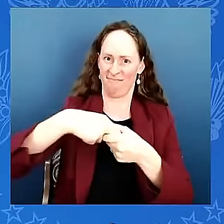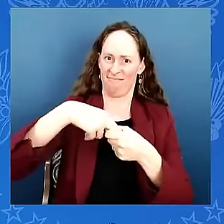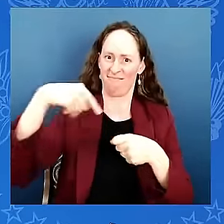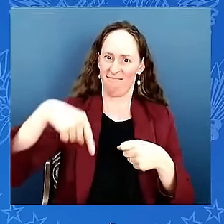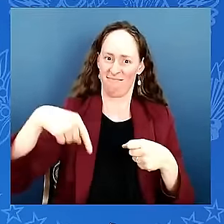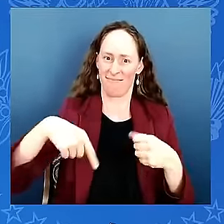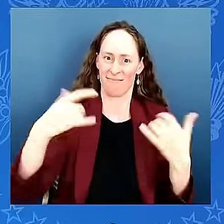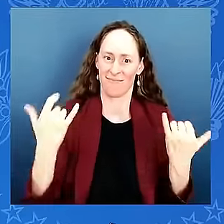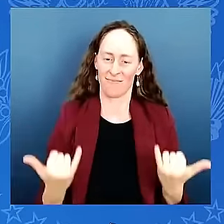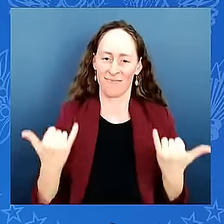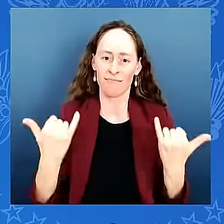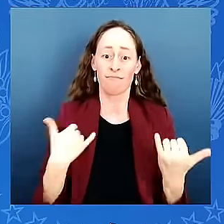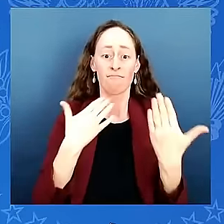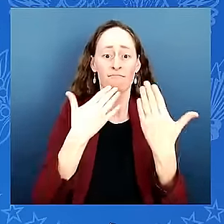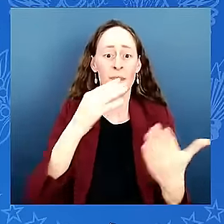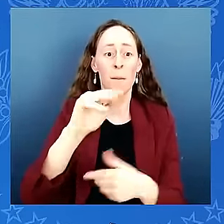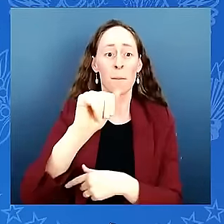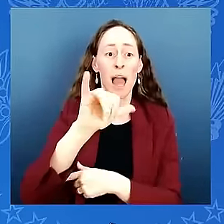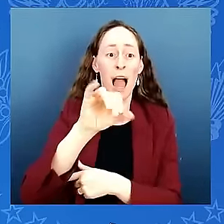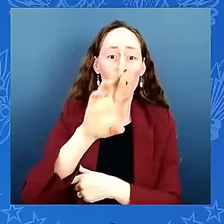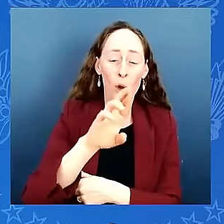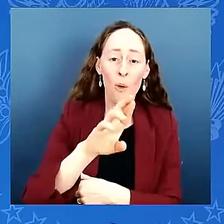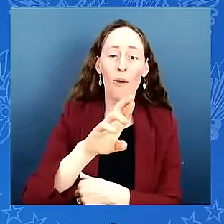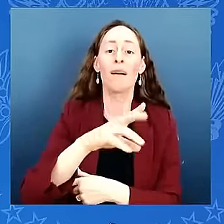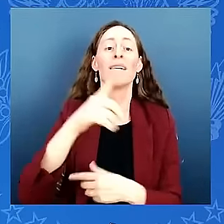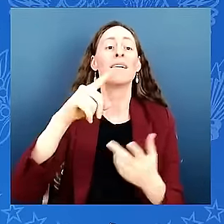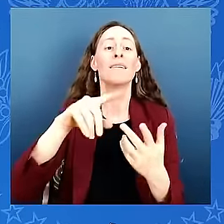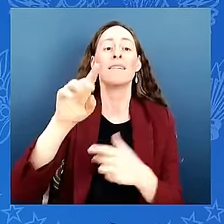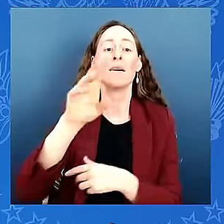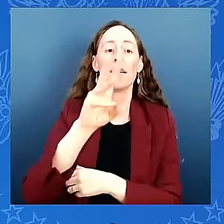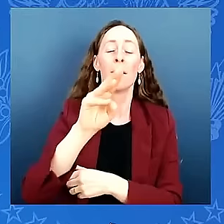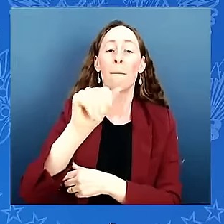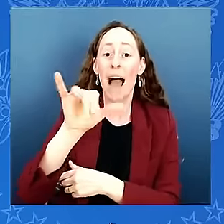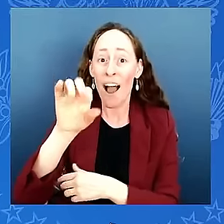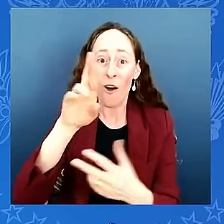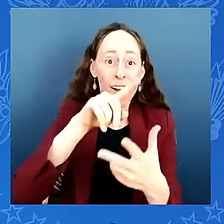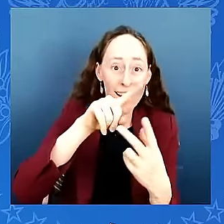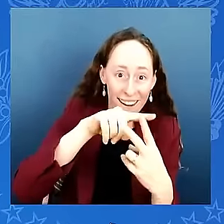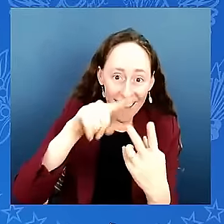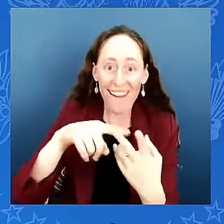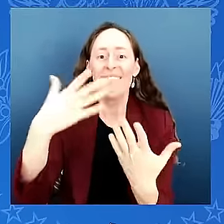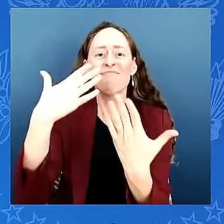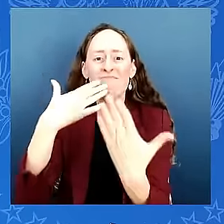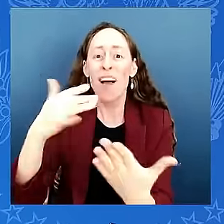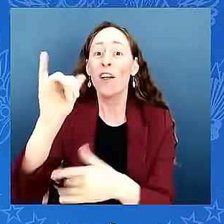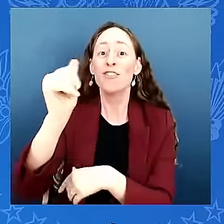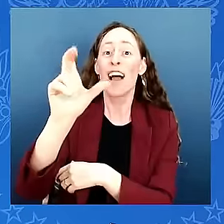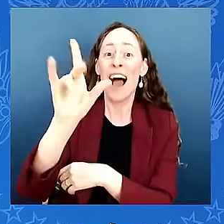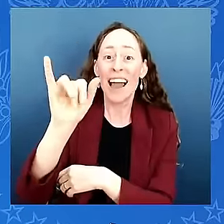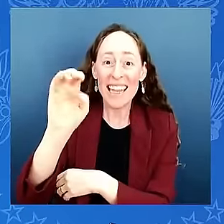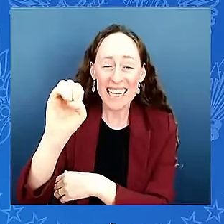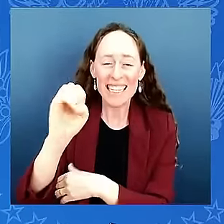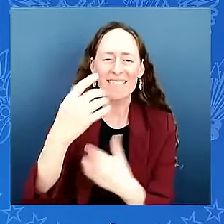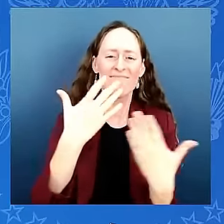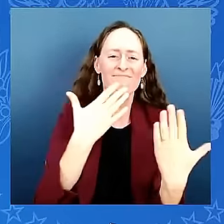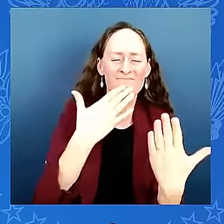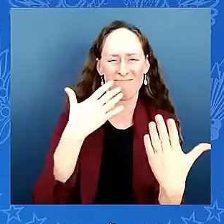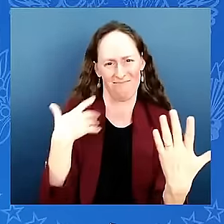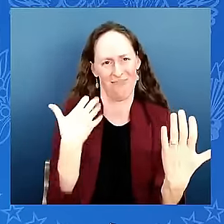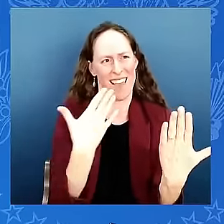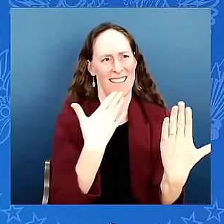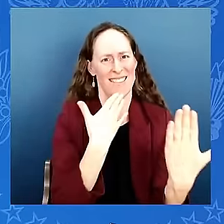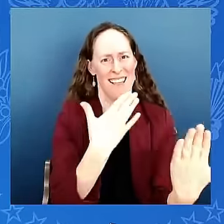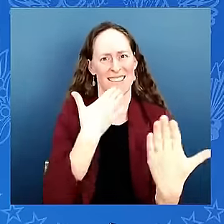uh it's good to have you all you've all been incredible partners in the progress we made together which uh quite frankly is why we're meeting today